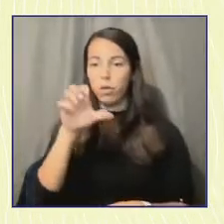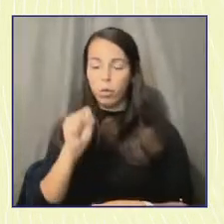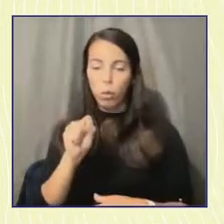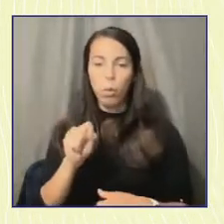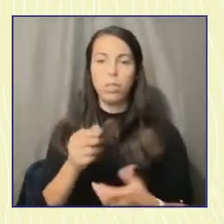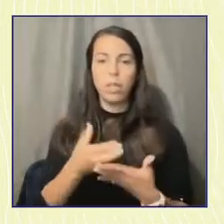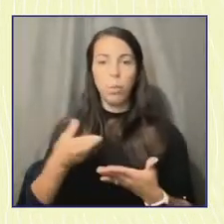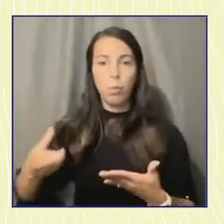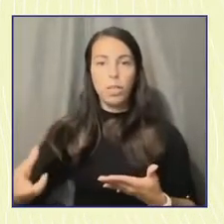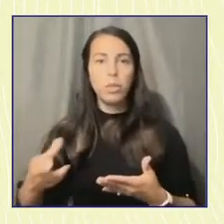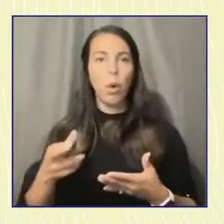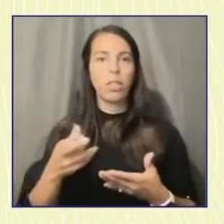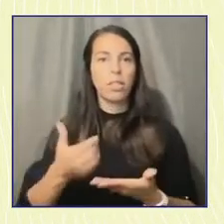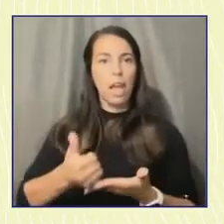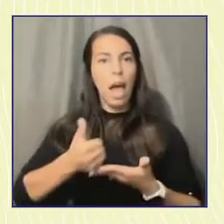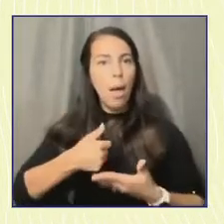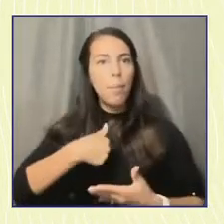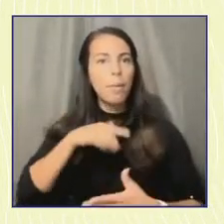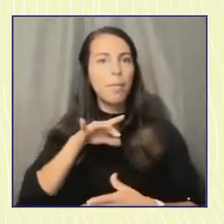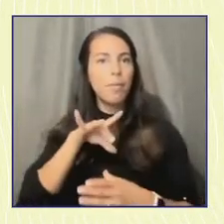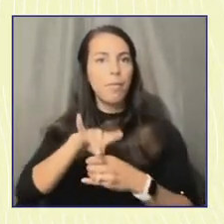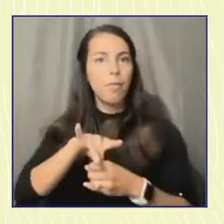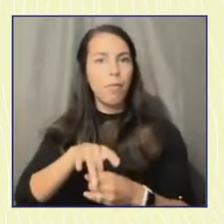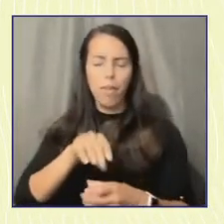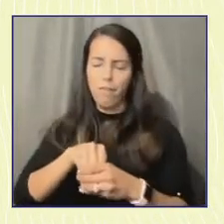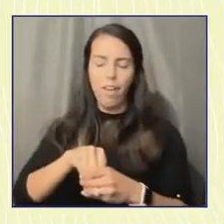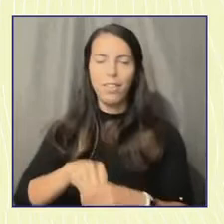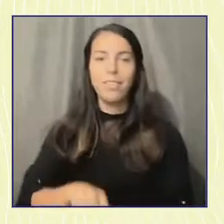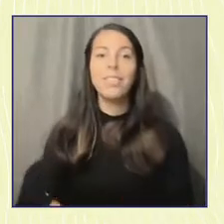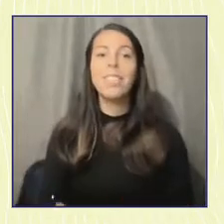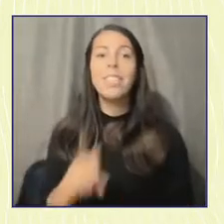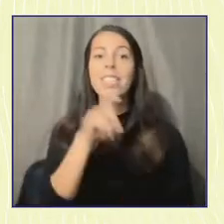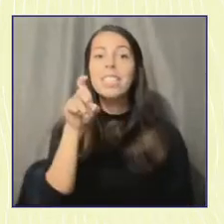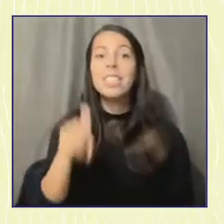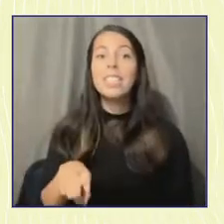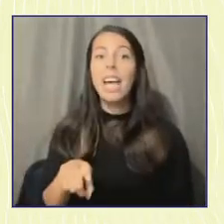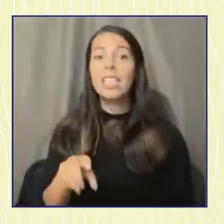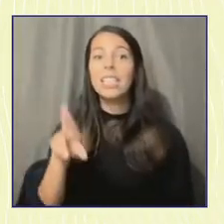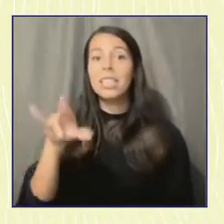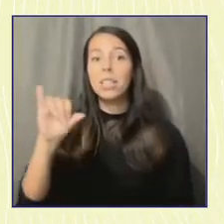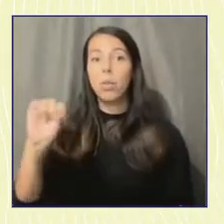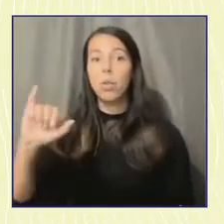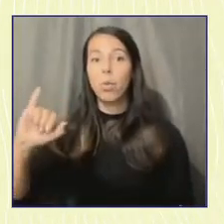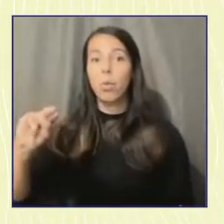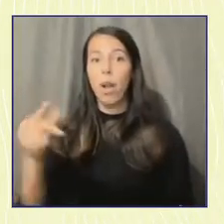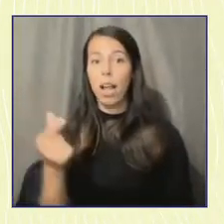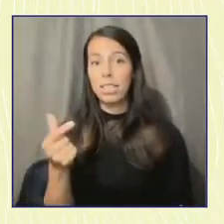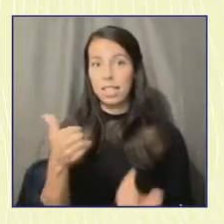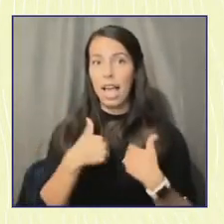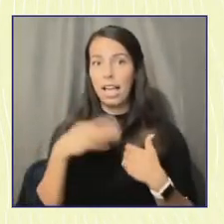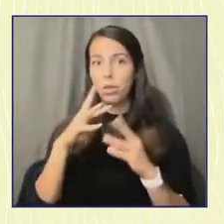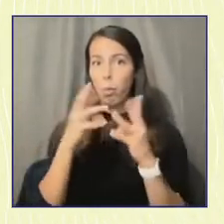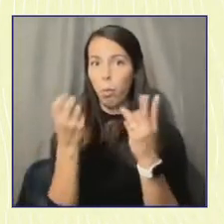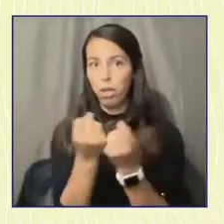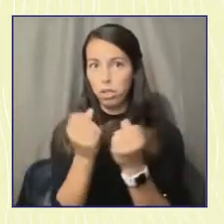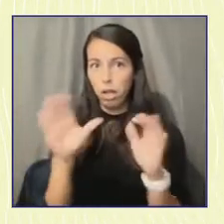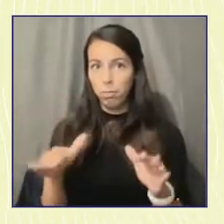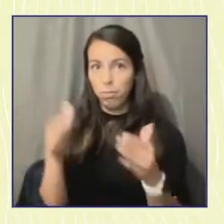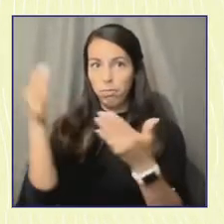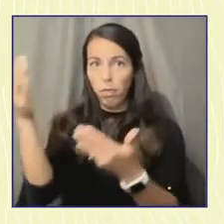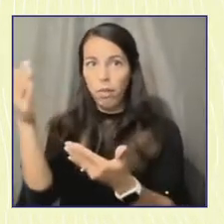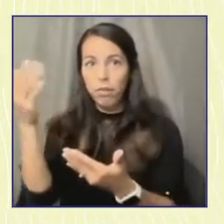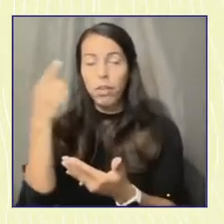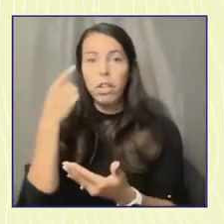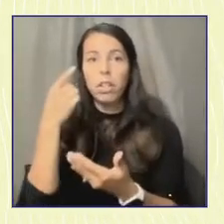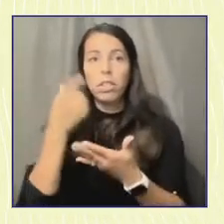involved. And Texas Rising also has, like, these summer workshops where they almost, like, push people into different